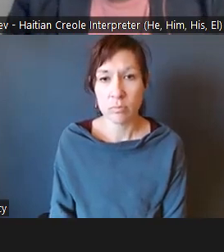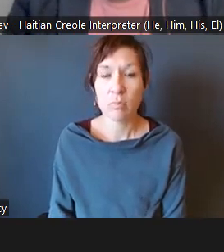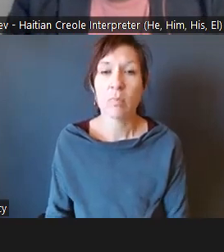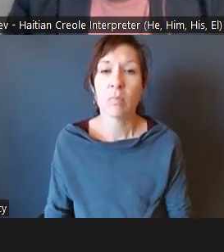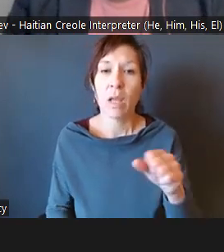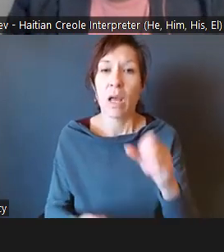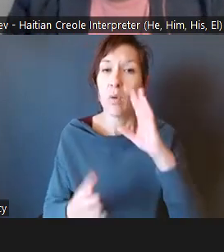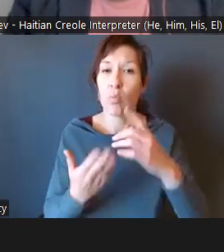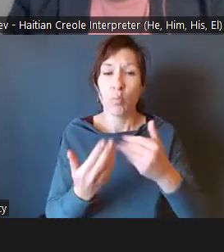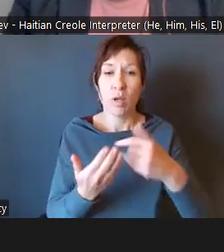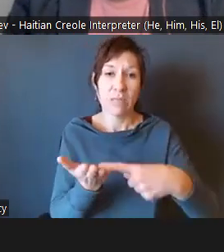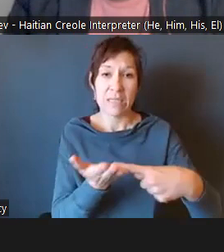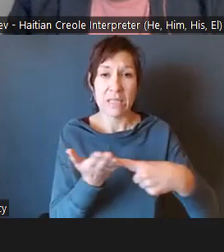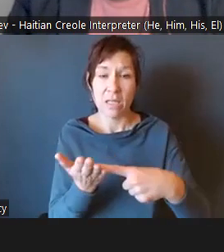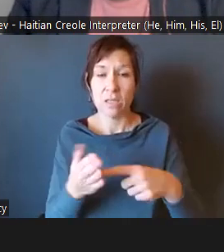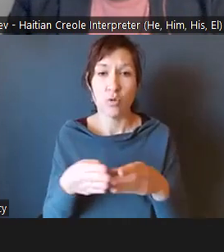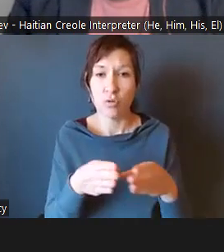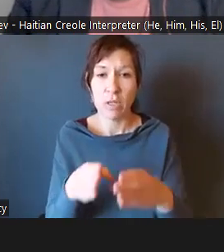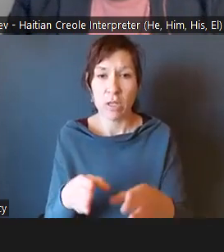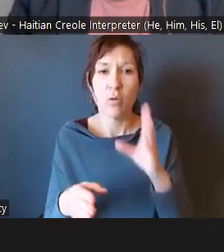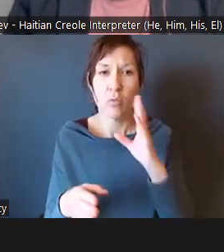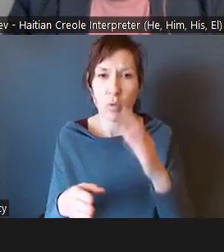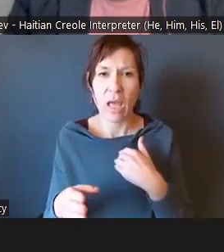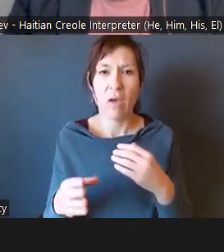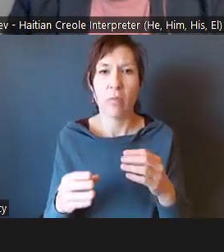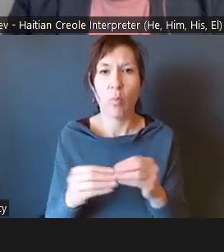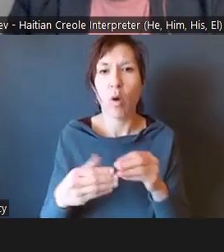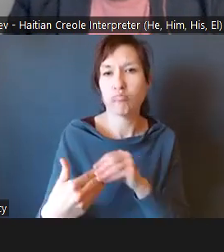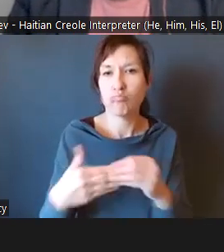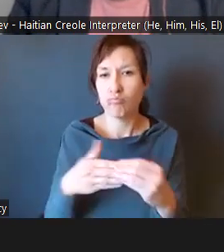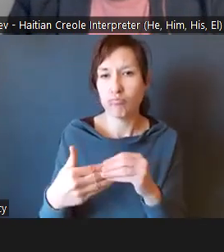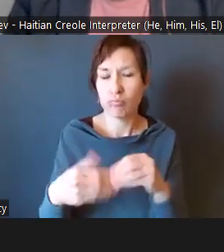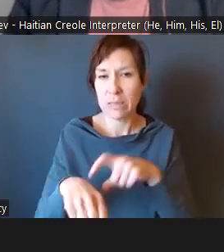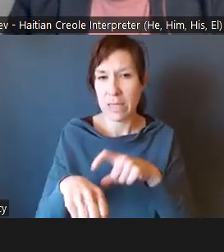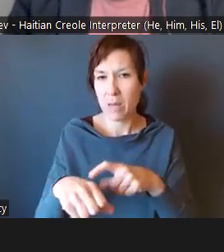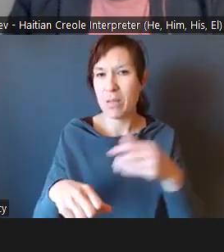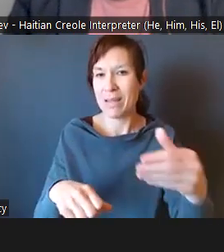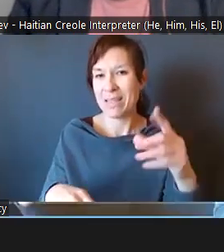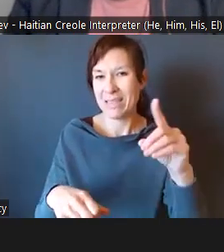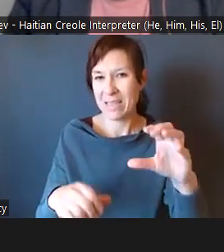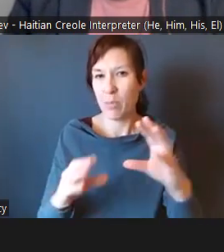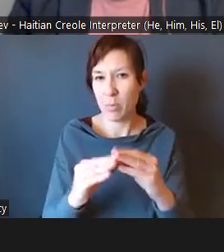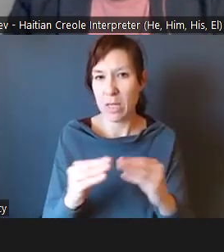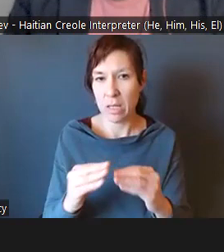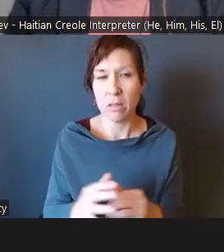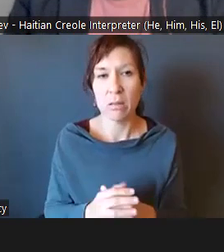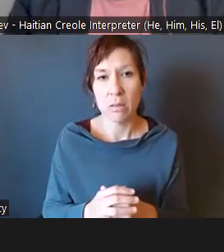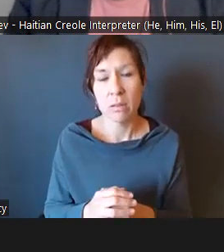strategies, there will be some more relaxed time in the very next meeting. But if,